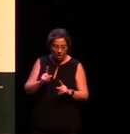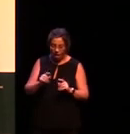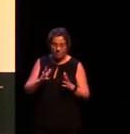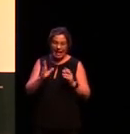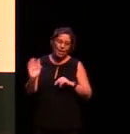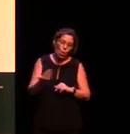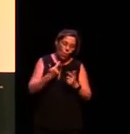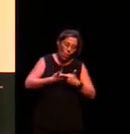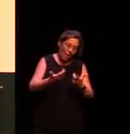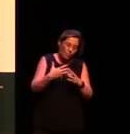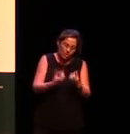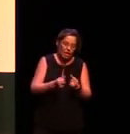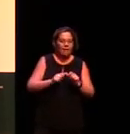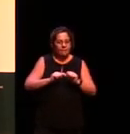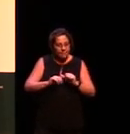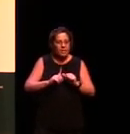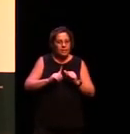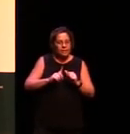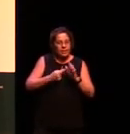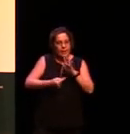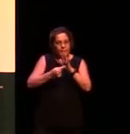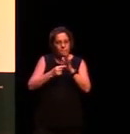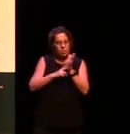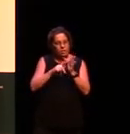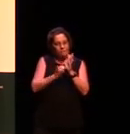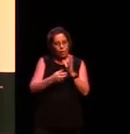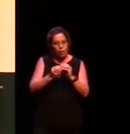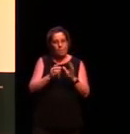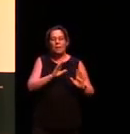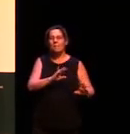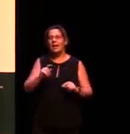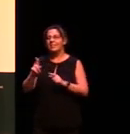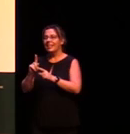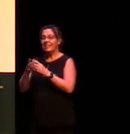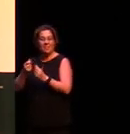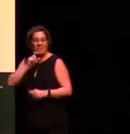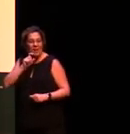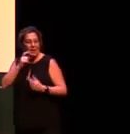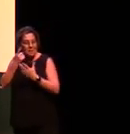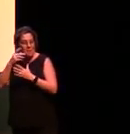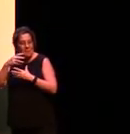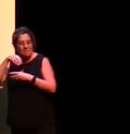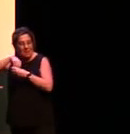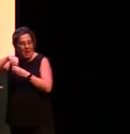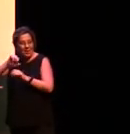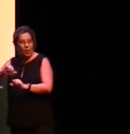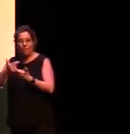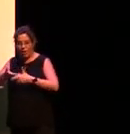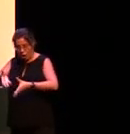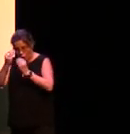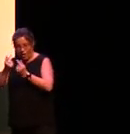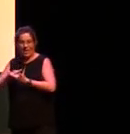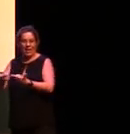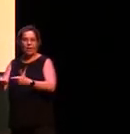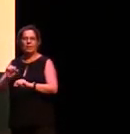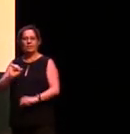encoded in very simple words and this is part of what's fun about learning other languages and learning about other languages is that you